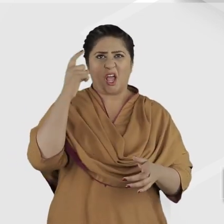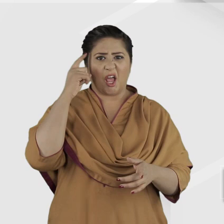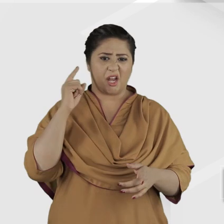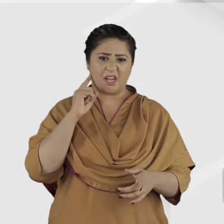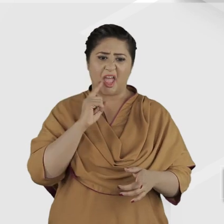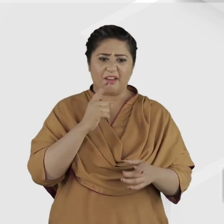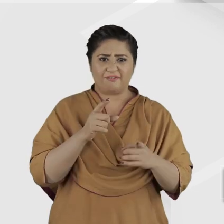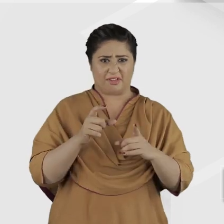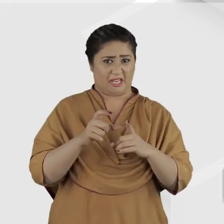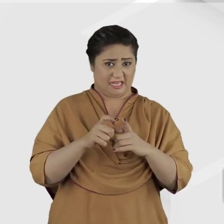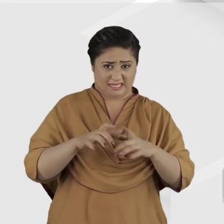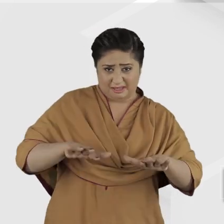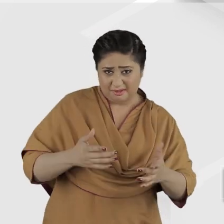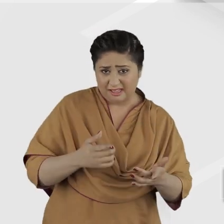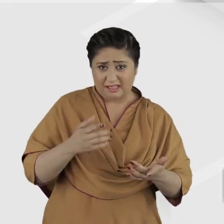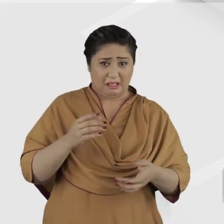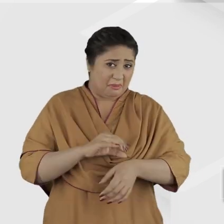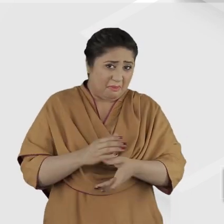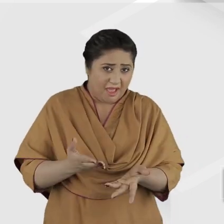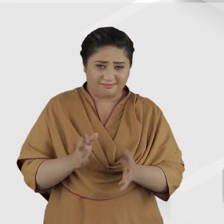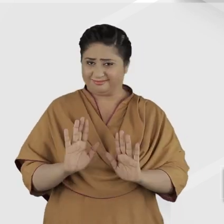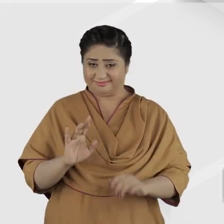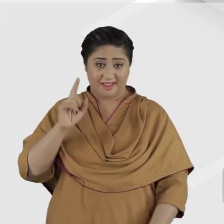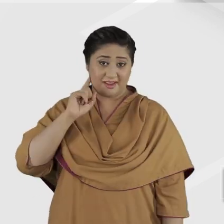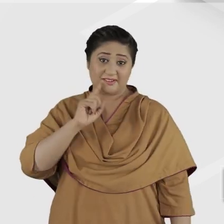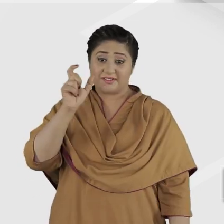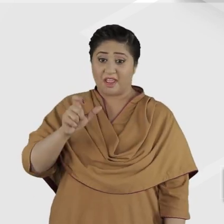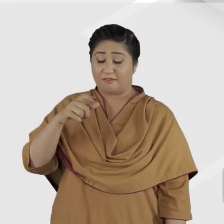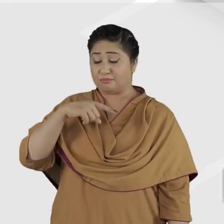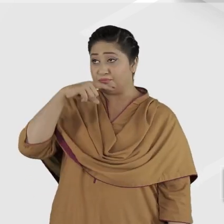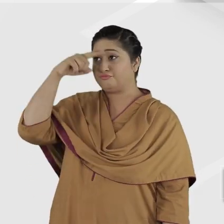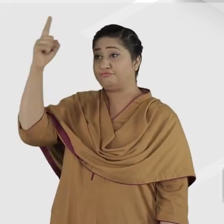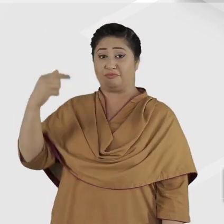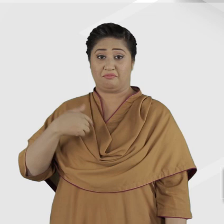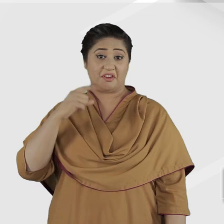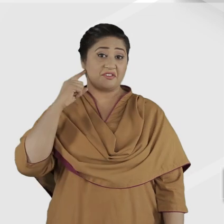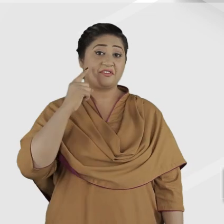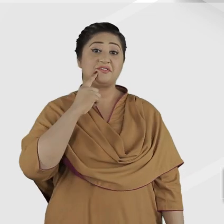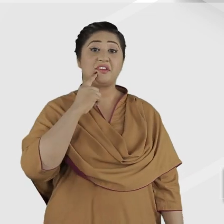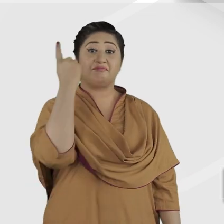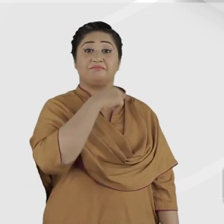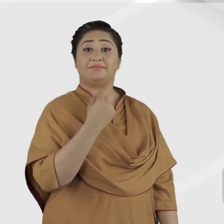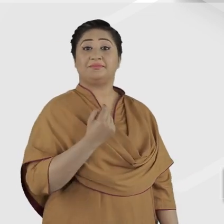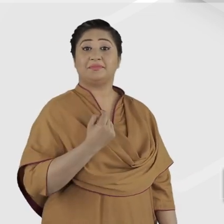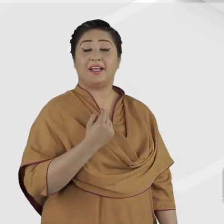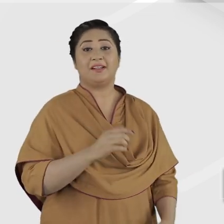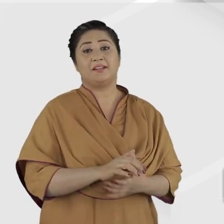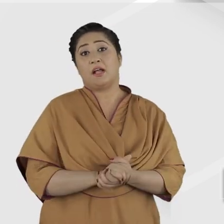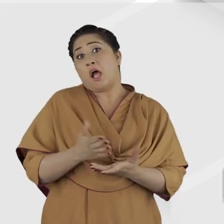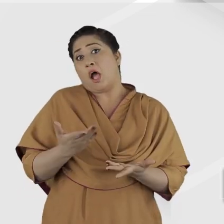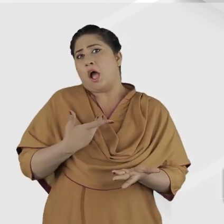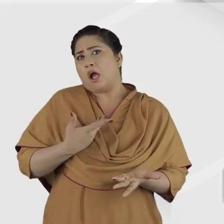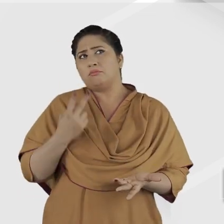disability or a disease. They take pride in their deaf identity. If we